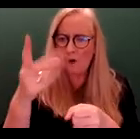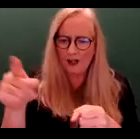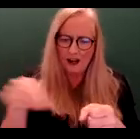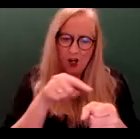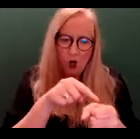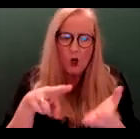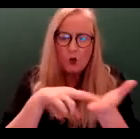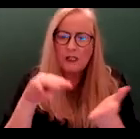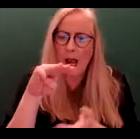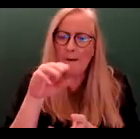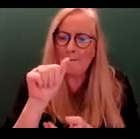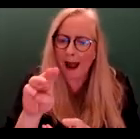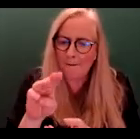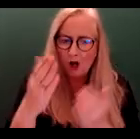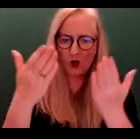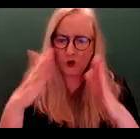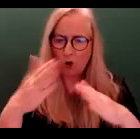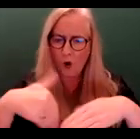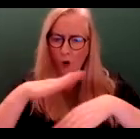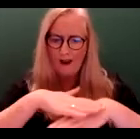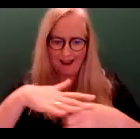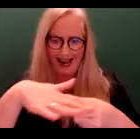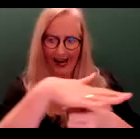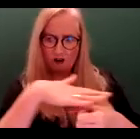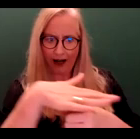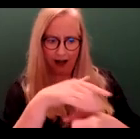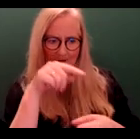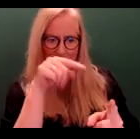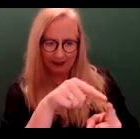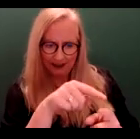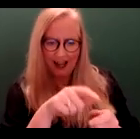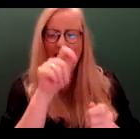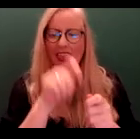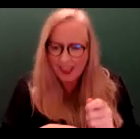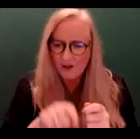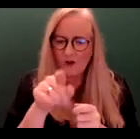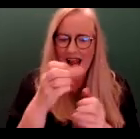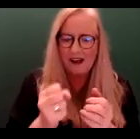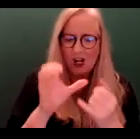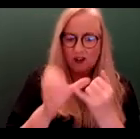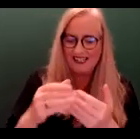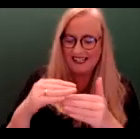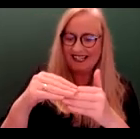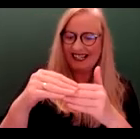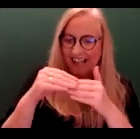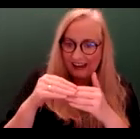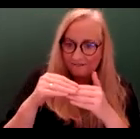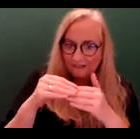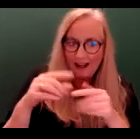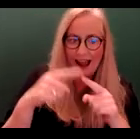map and scroll through and highlight the area. Then you are given the opportunity to save and review.